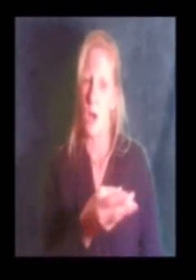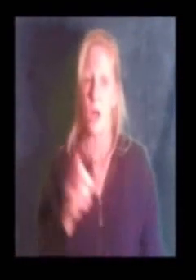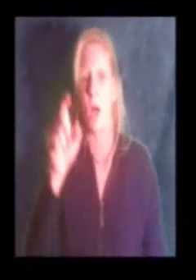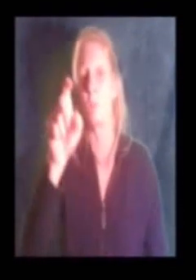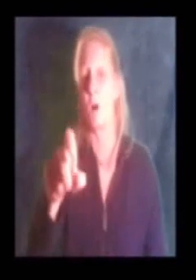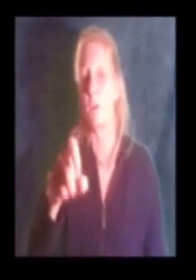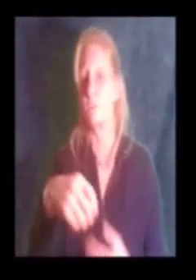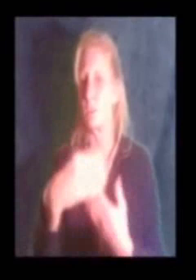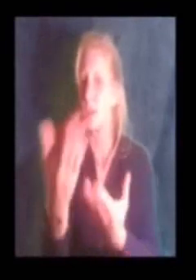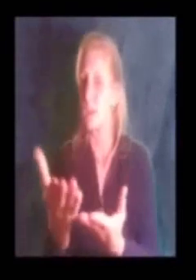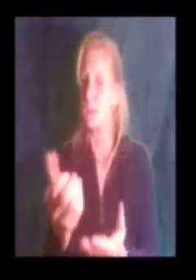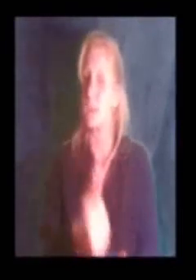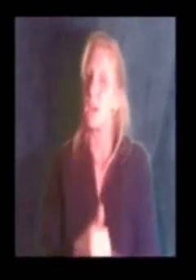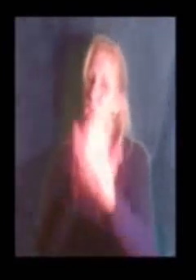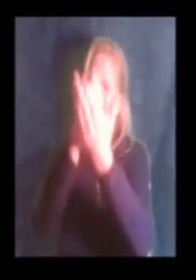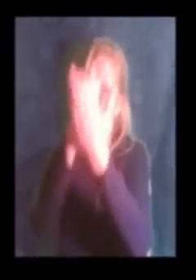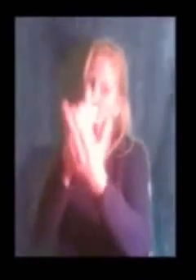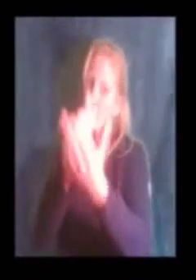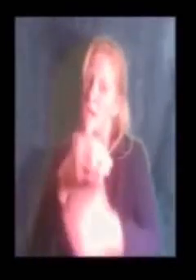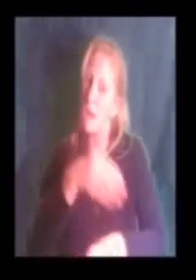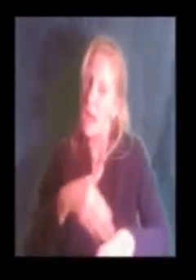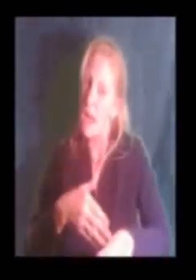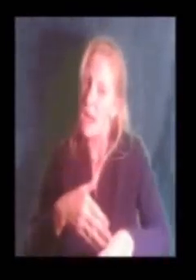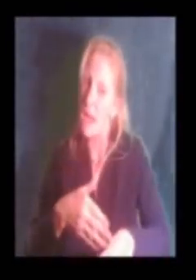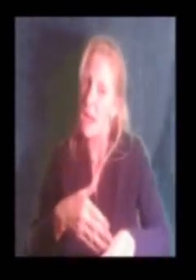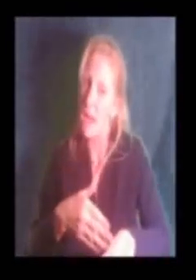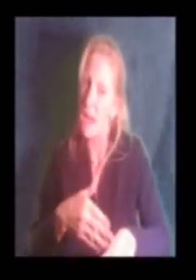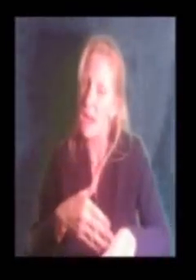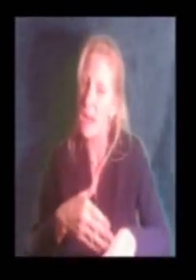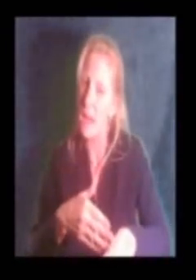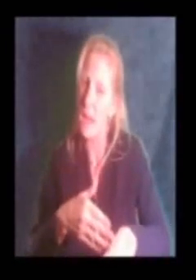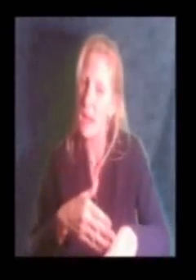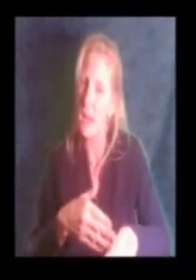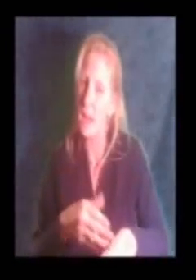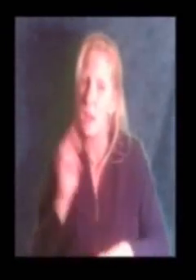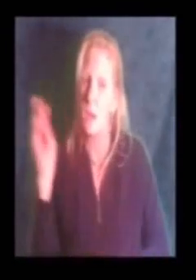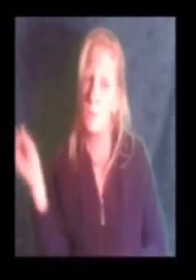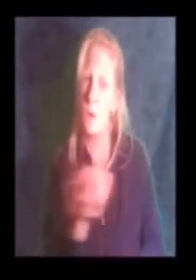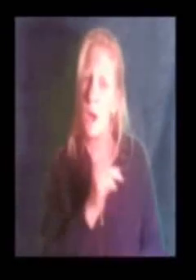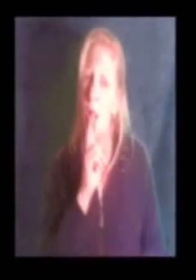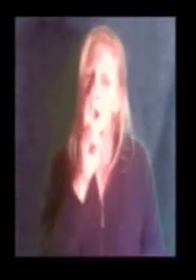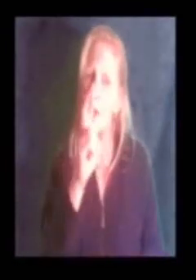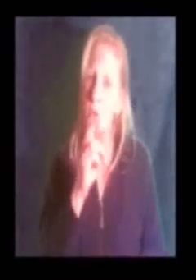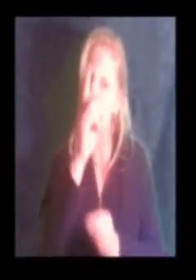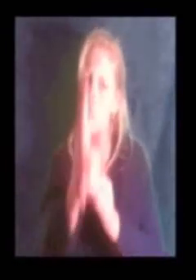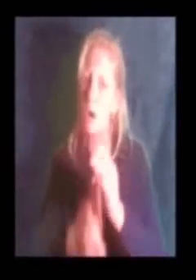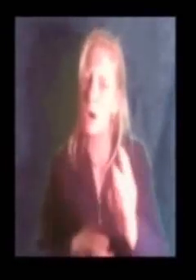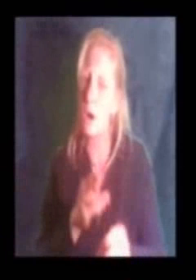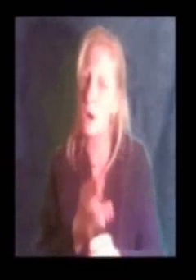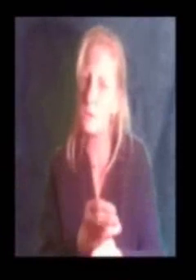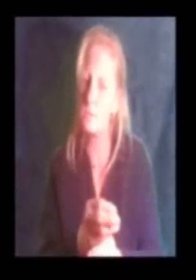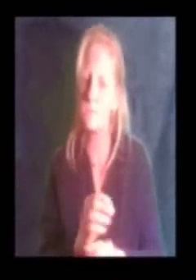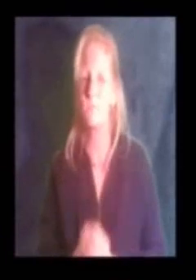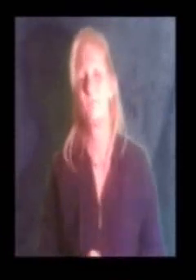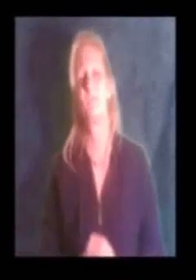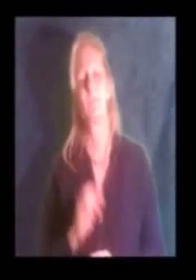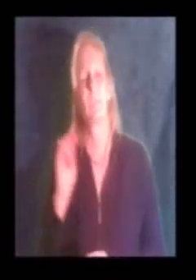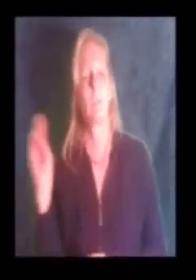must lend a helping hand We are the world